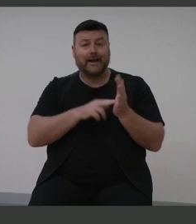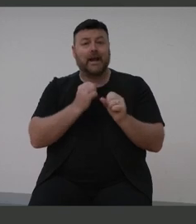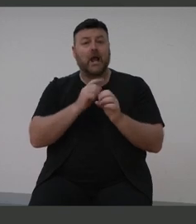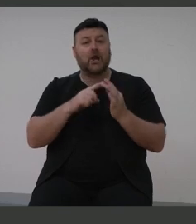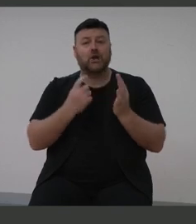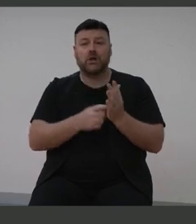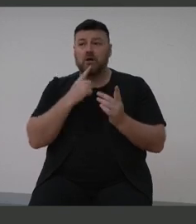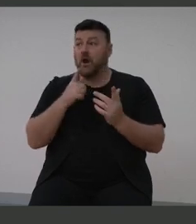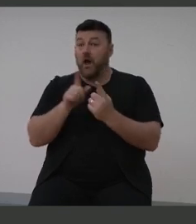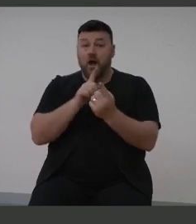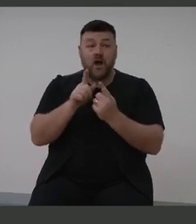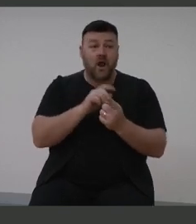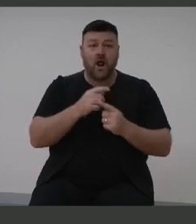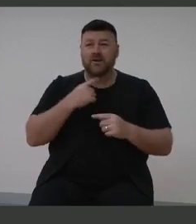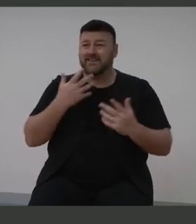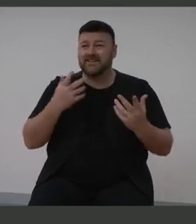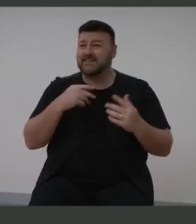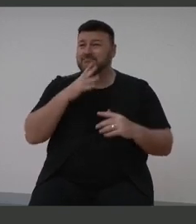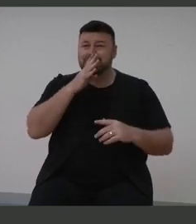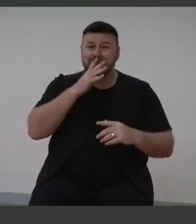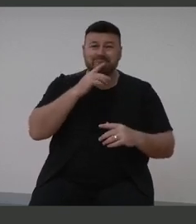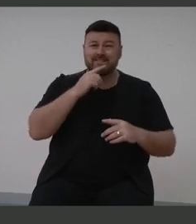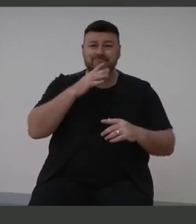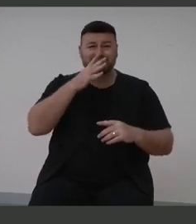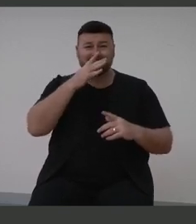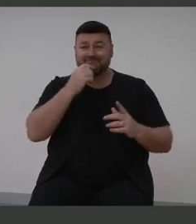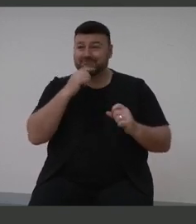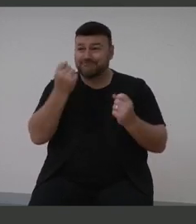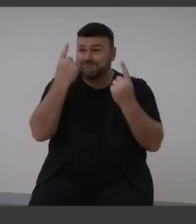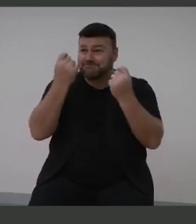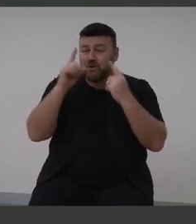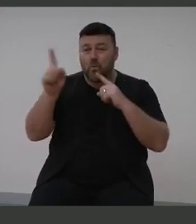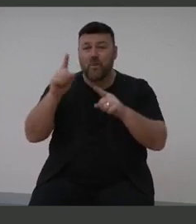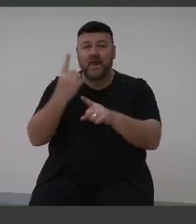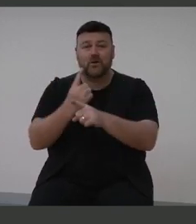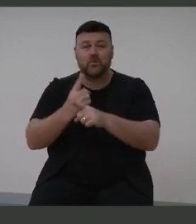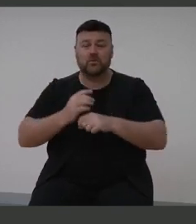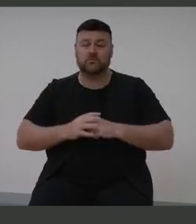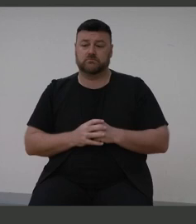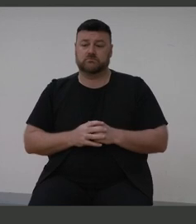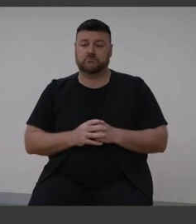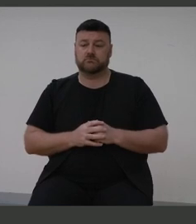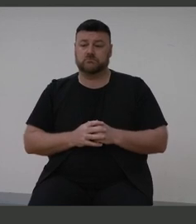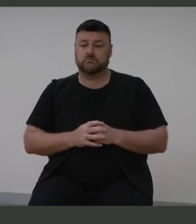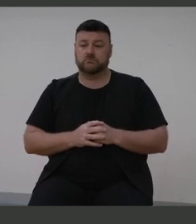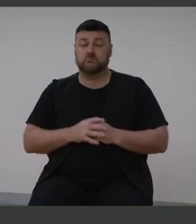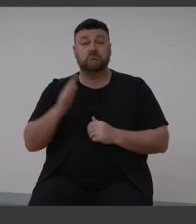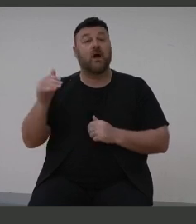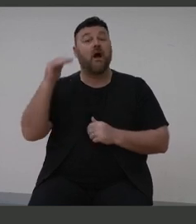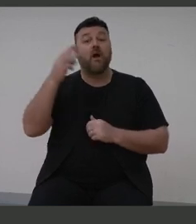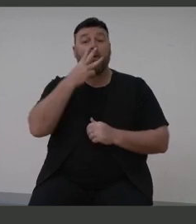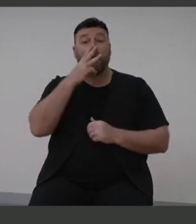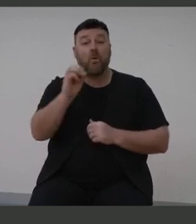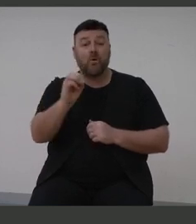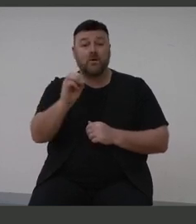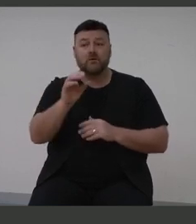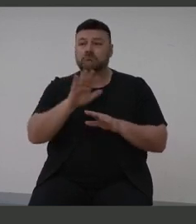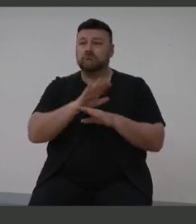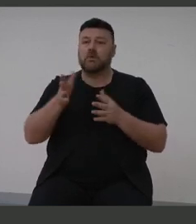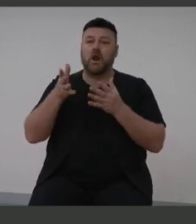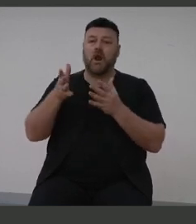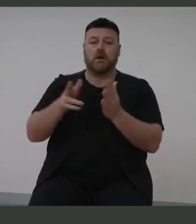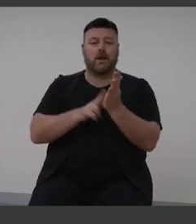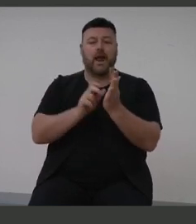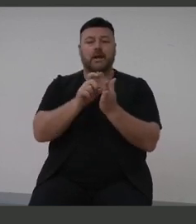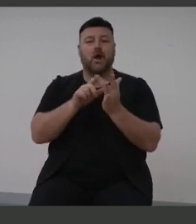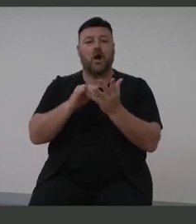to keep up with what the other kids are saying. A 30-year-old adult who is not eligible to be NDIS because